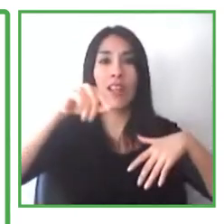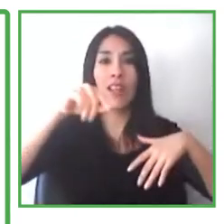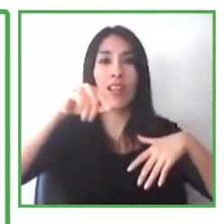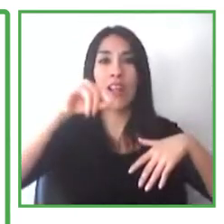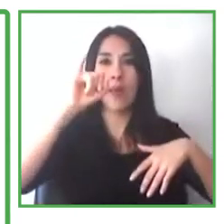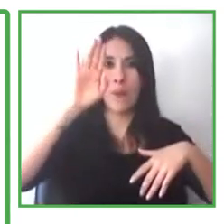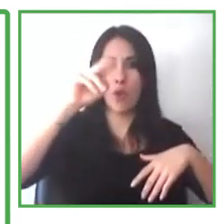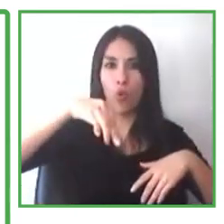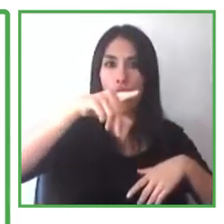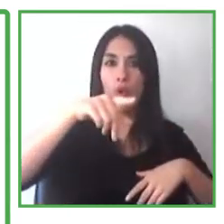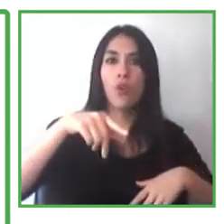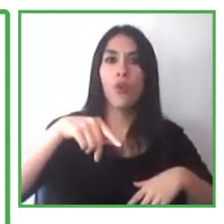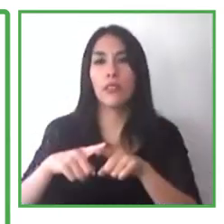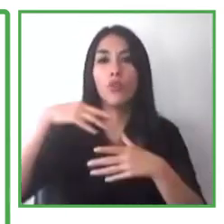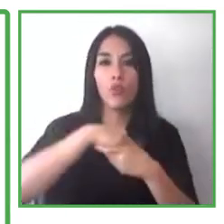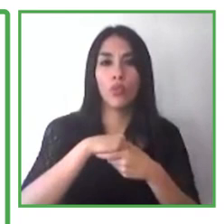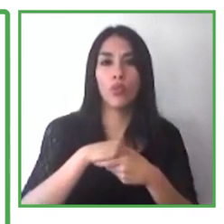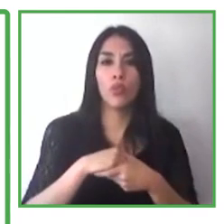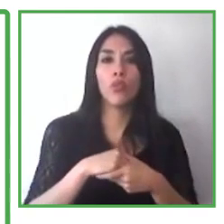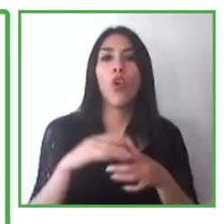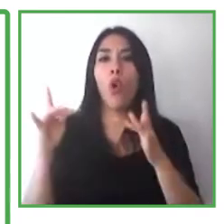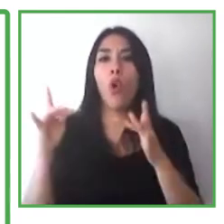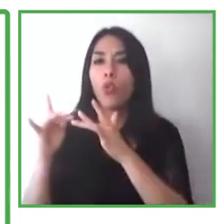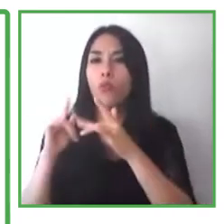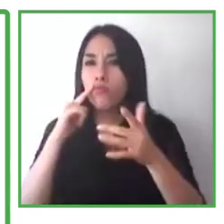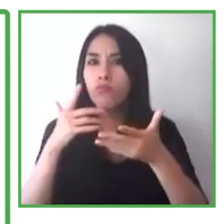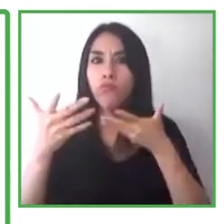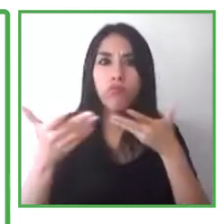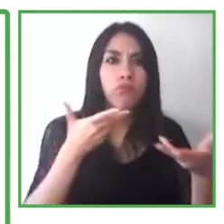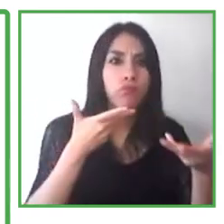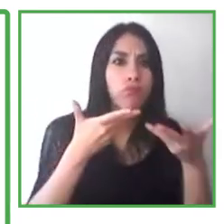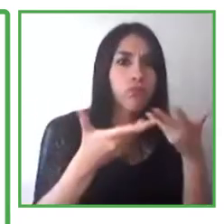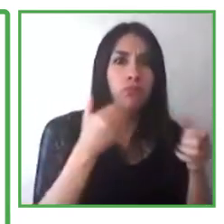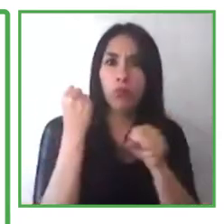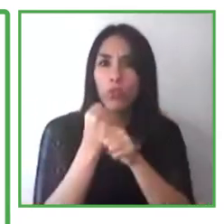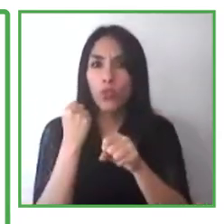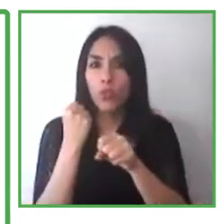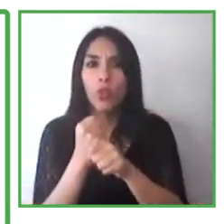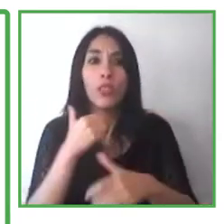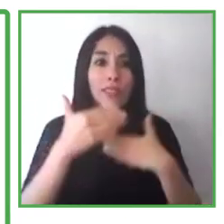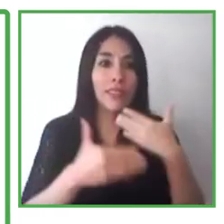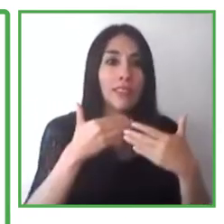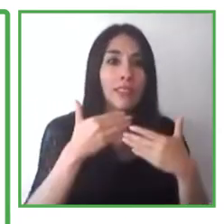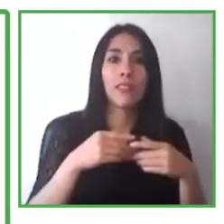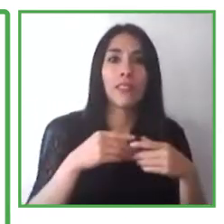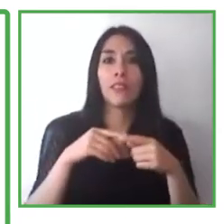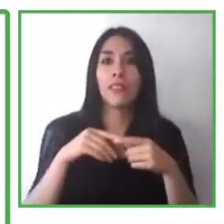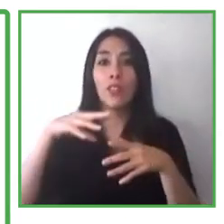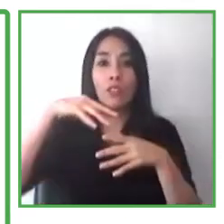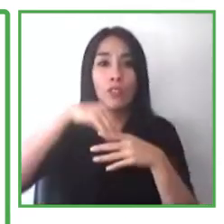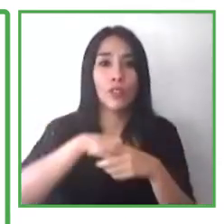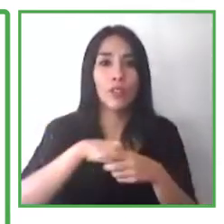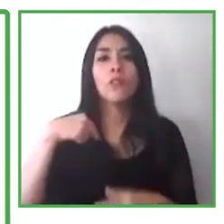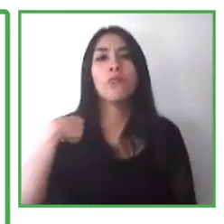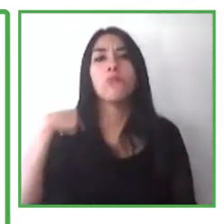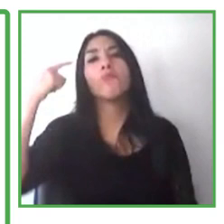will, you know, that will try to coordinate their work with the approach of the business, your business